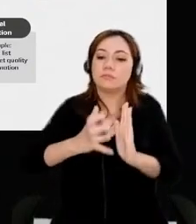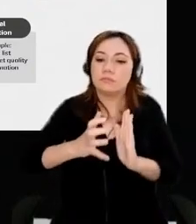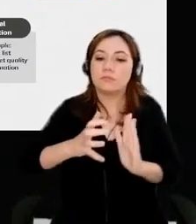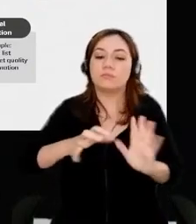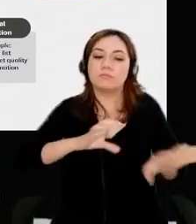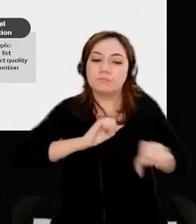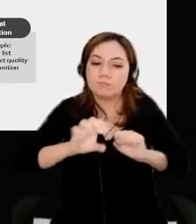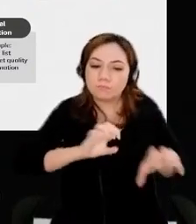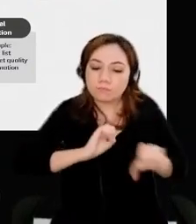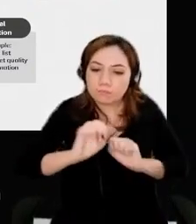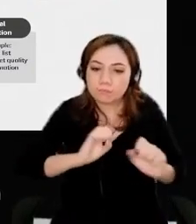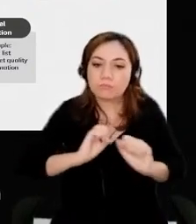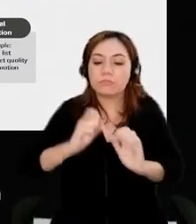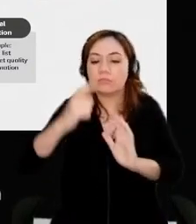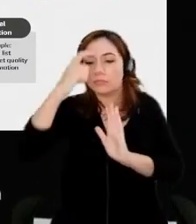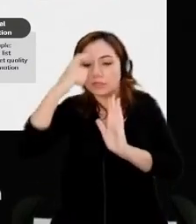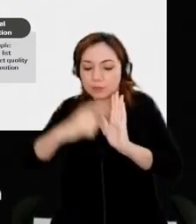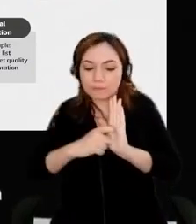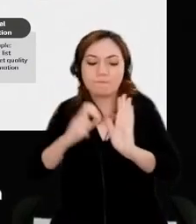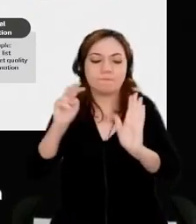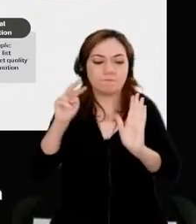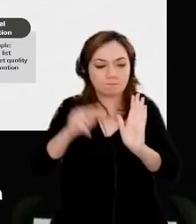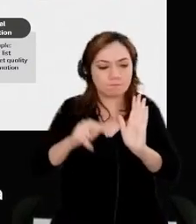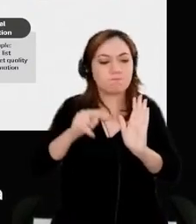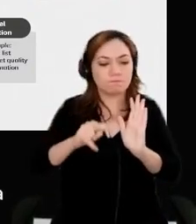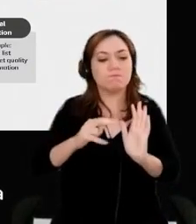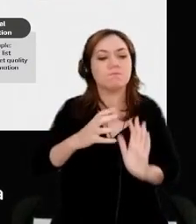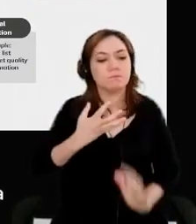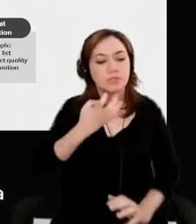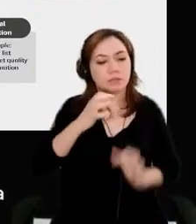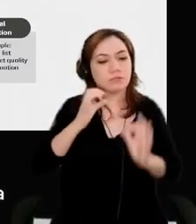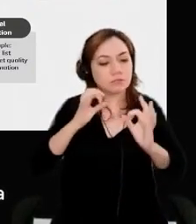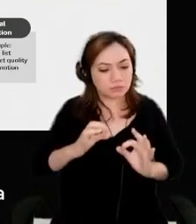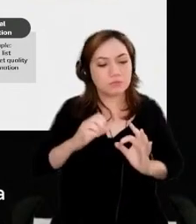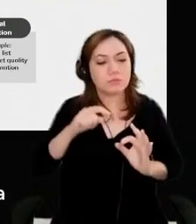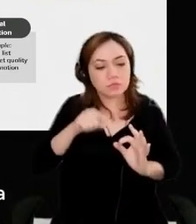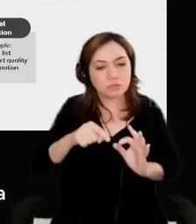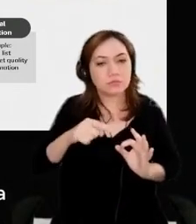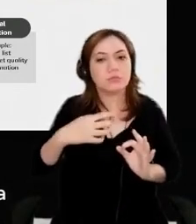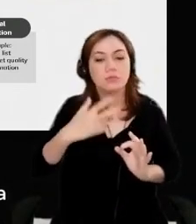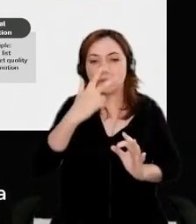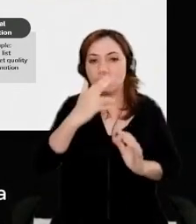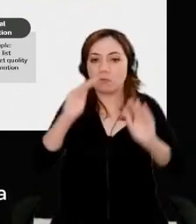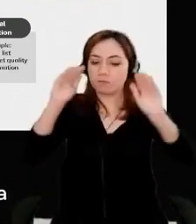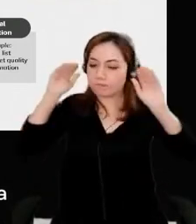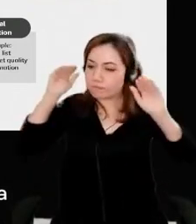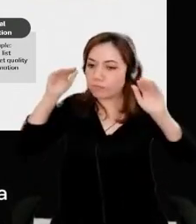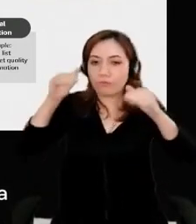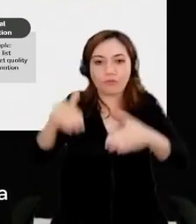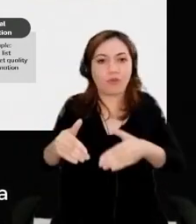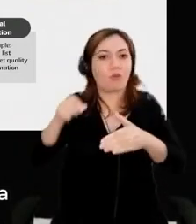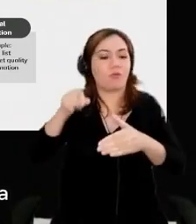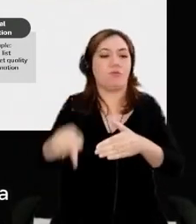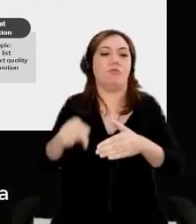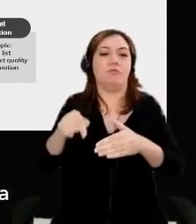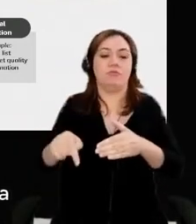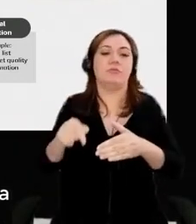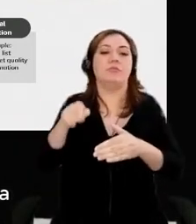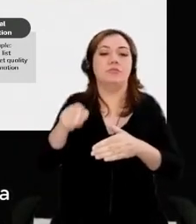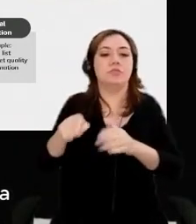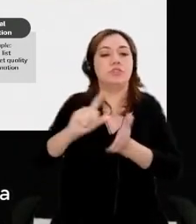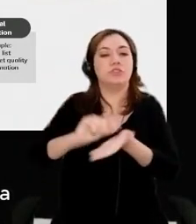seriously and placing that at the center of the digital transformation and the AI transformation.